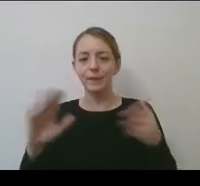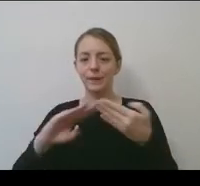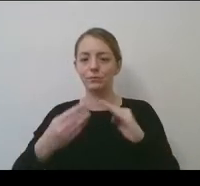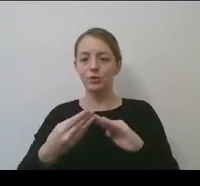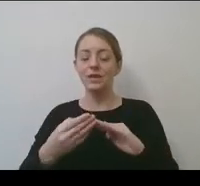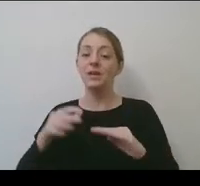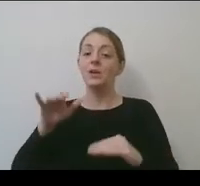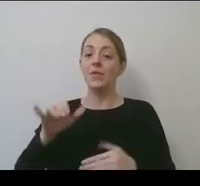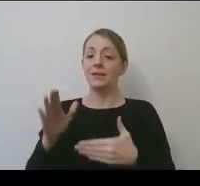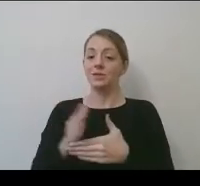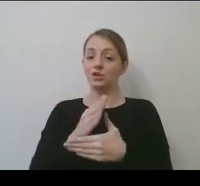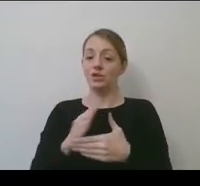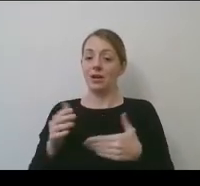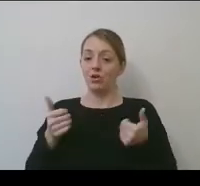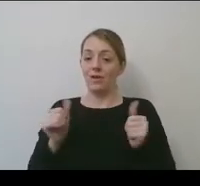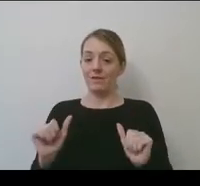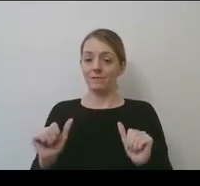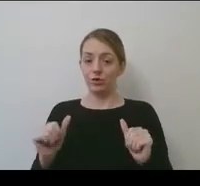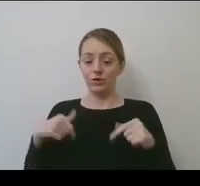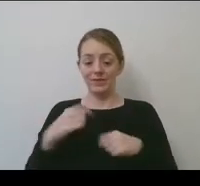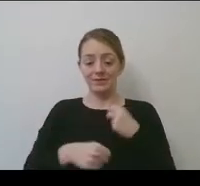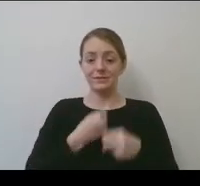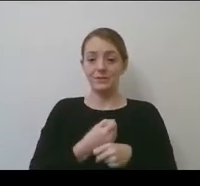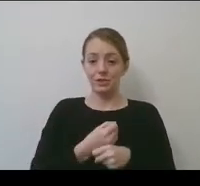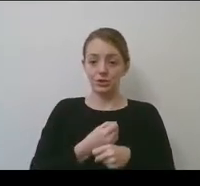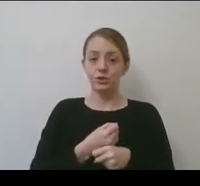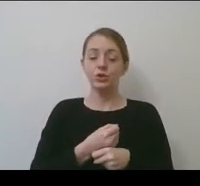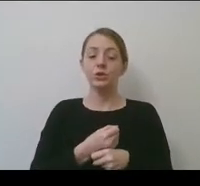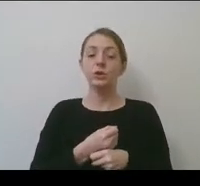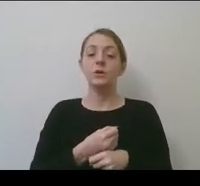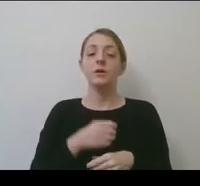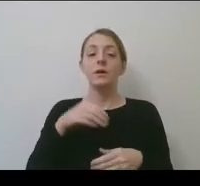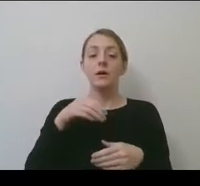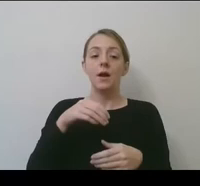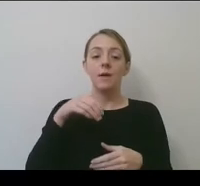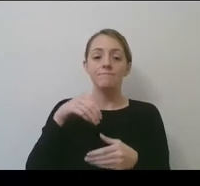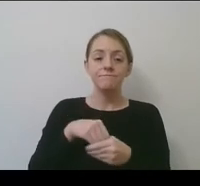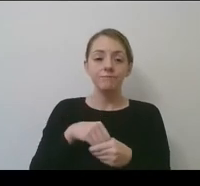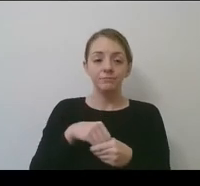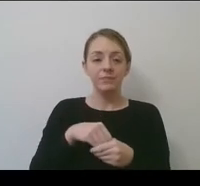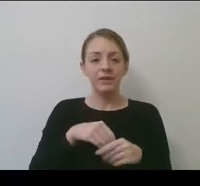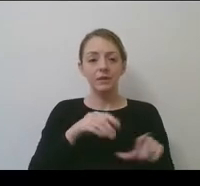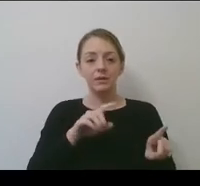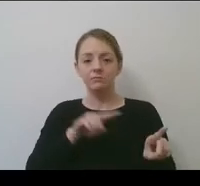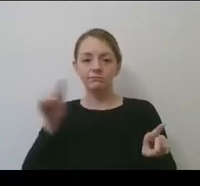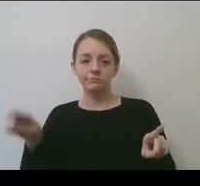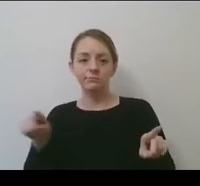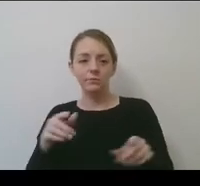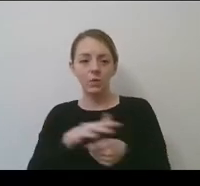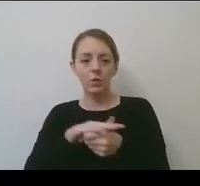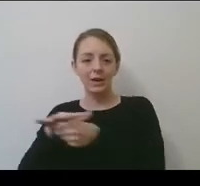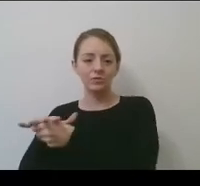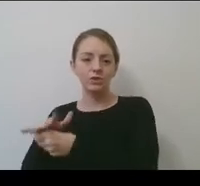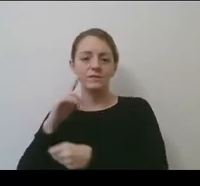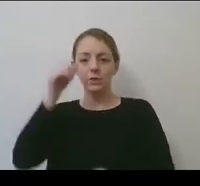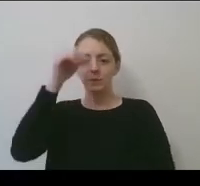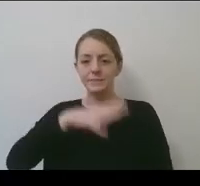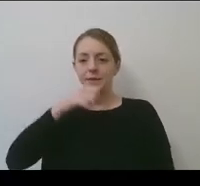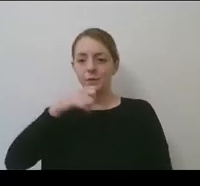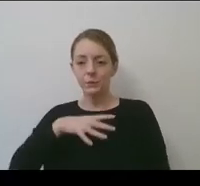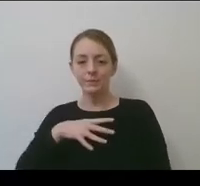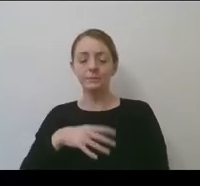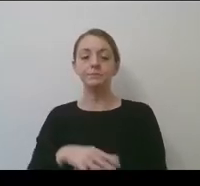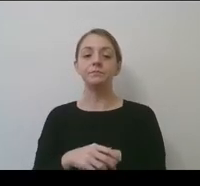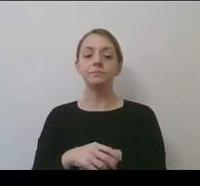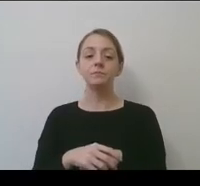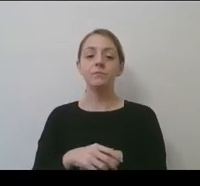year in Minneapolis and New Orleans for the women's and men's final fours, respective respectfully, the branding and signage at